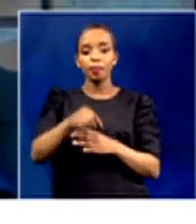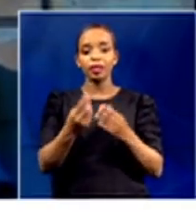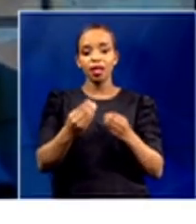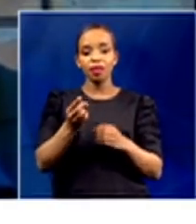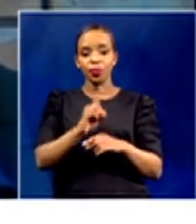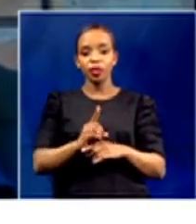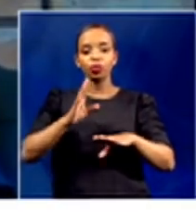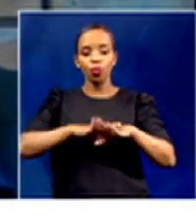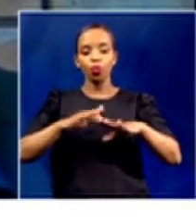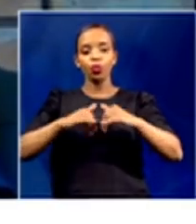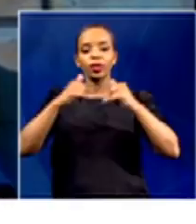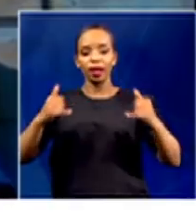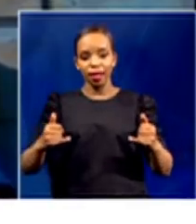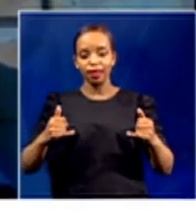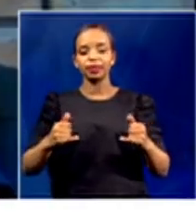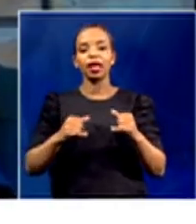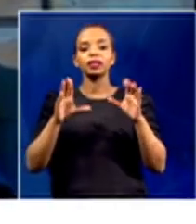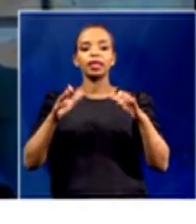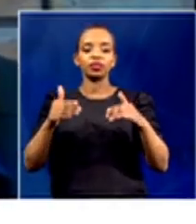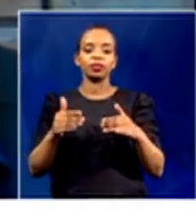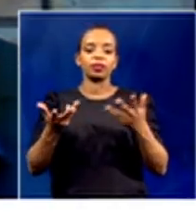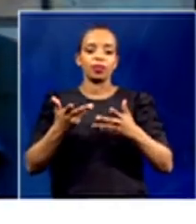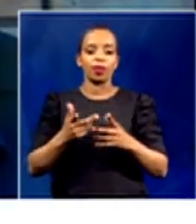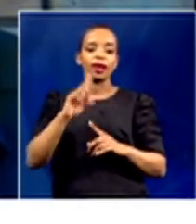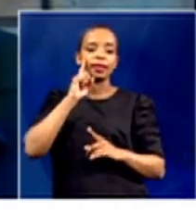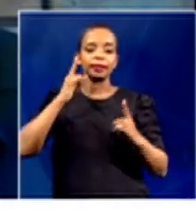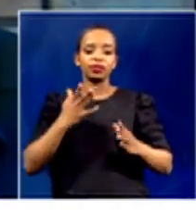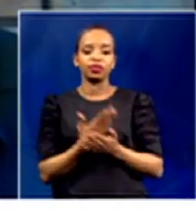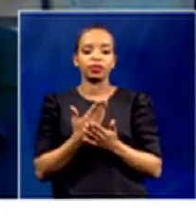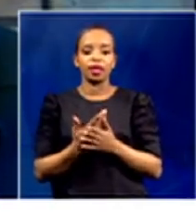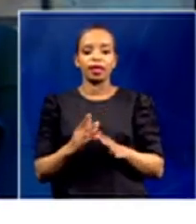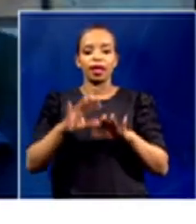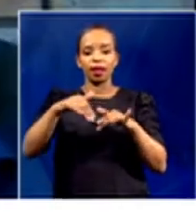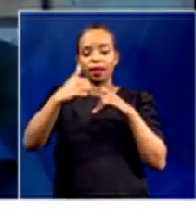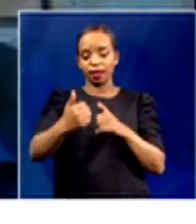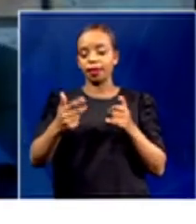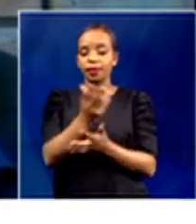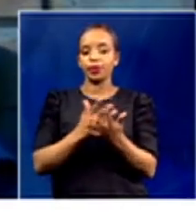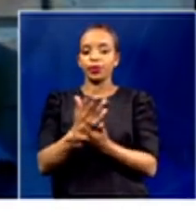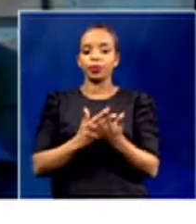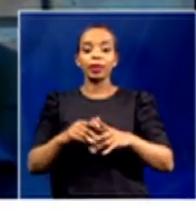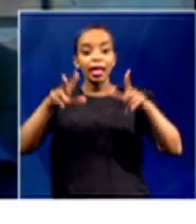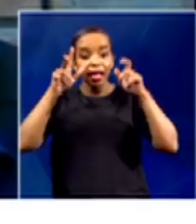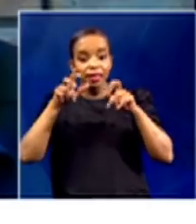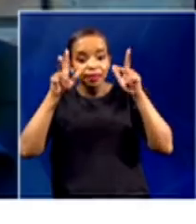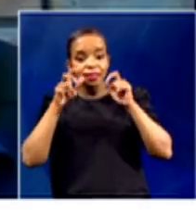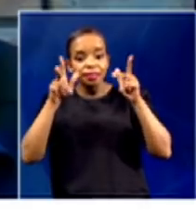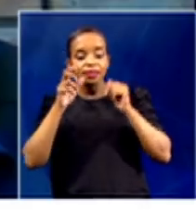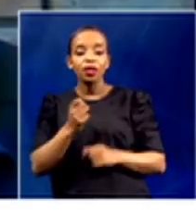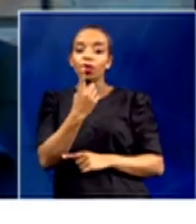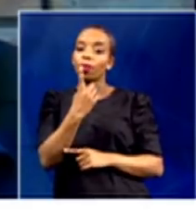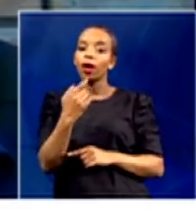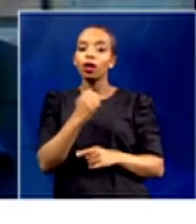can log on and see somebody and listen and, of course, also be taken along. But one of the greatest